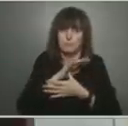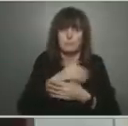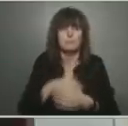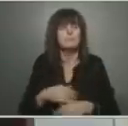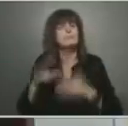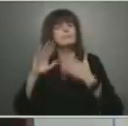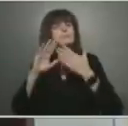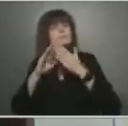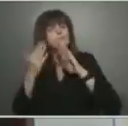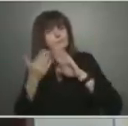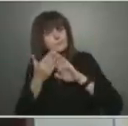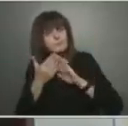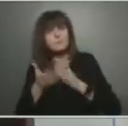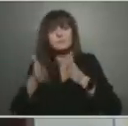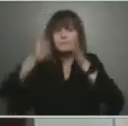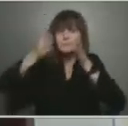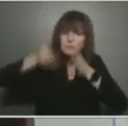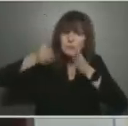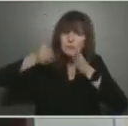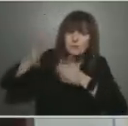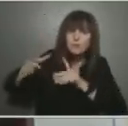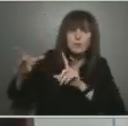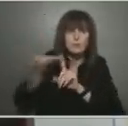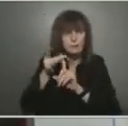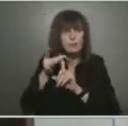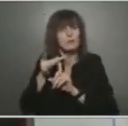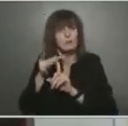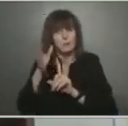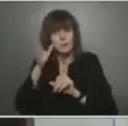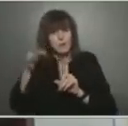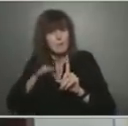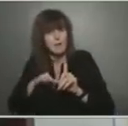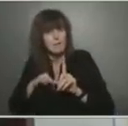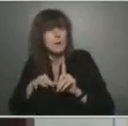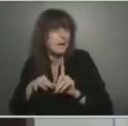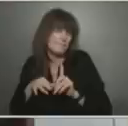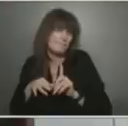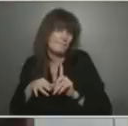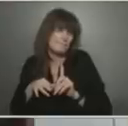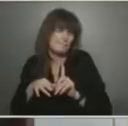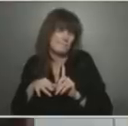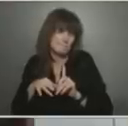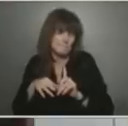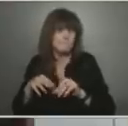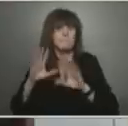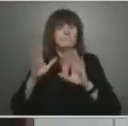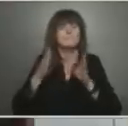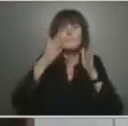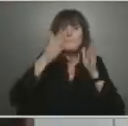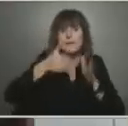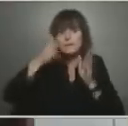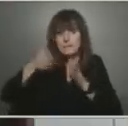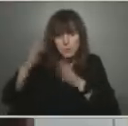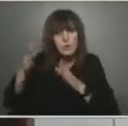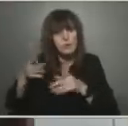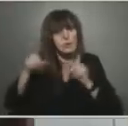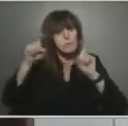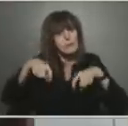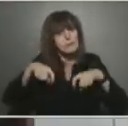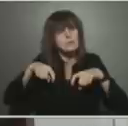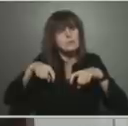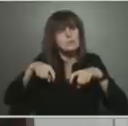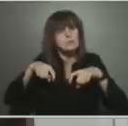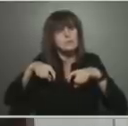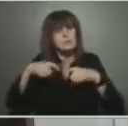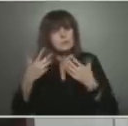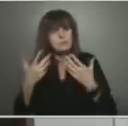will have any benefit. I think on an individual level, you have to identify your risks, you have to monitor your symptoms on a daily